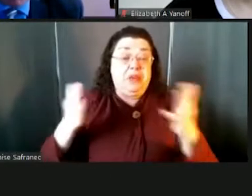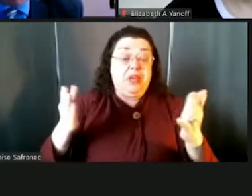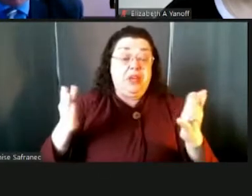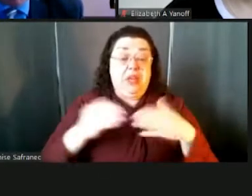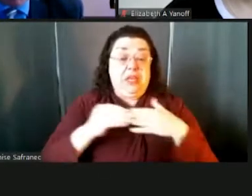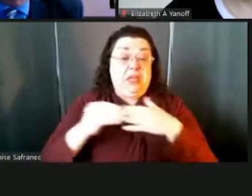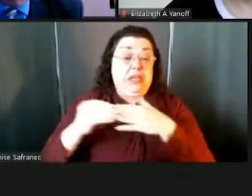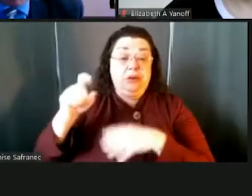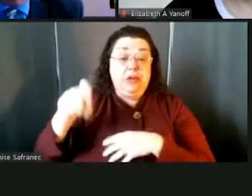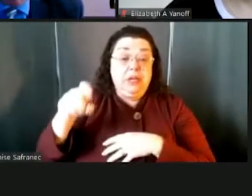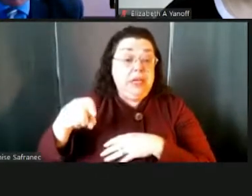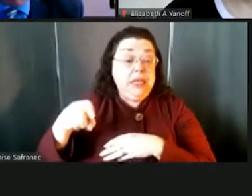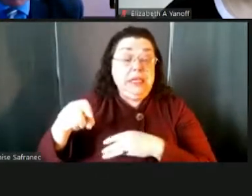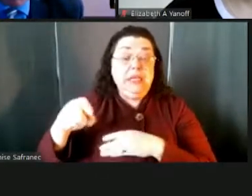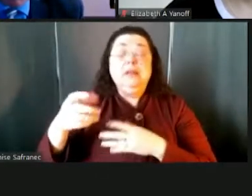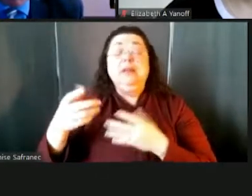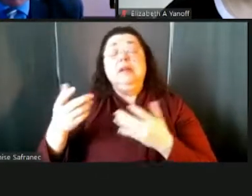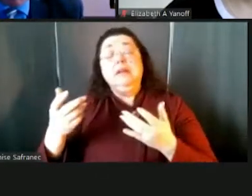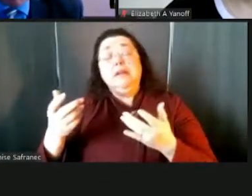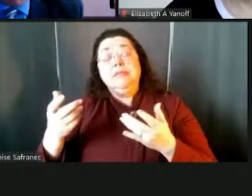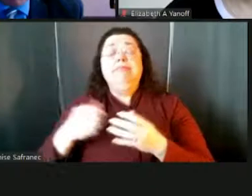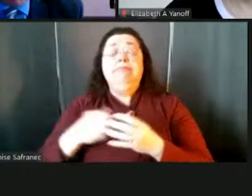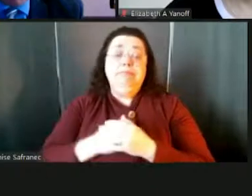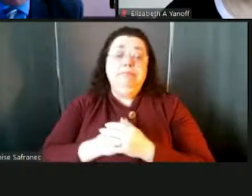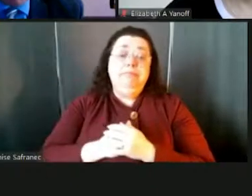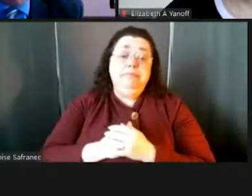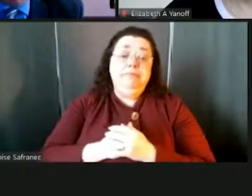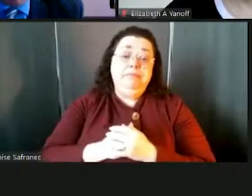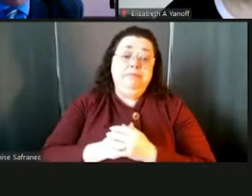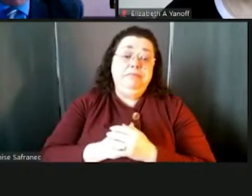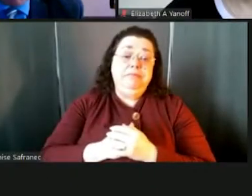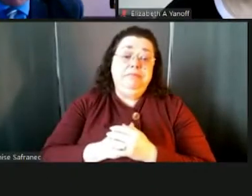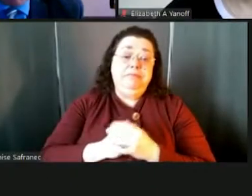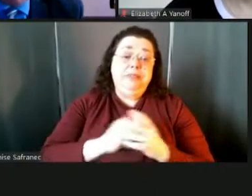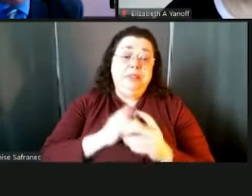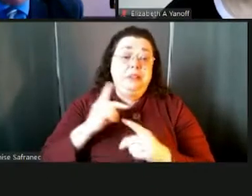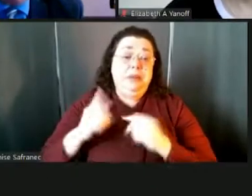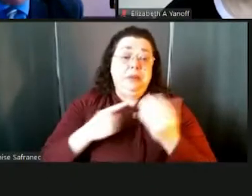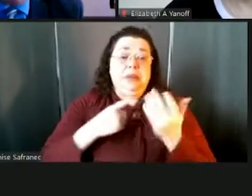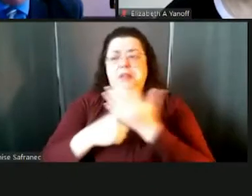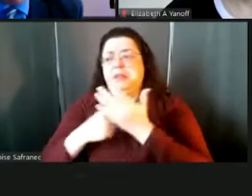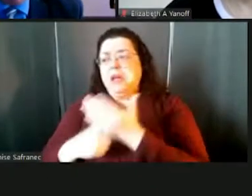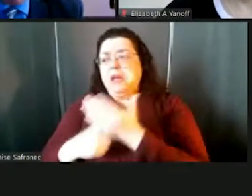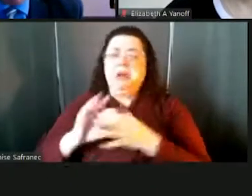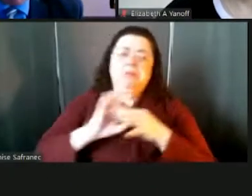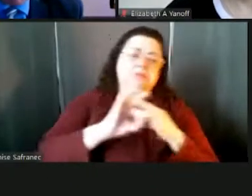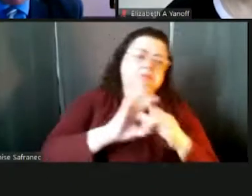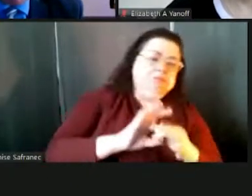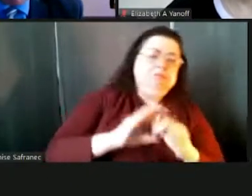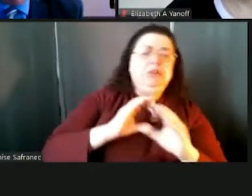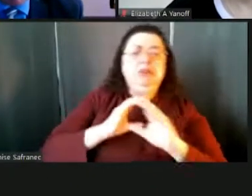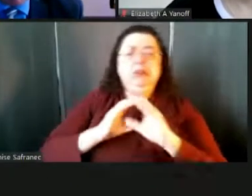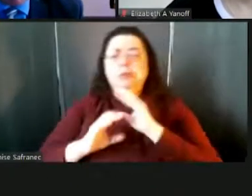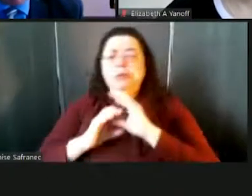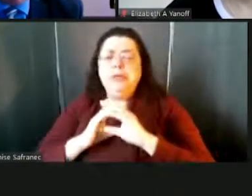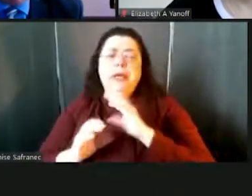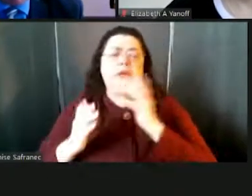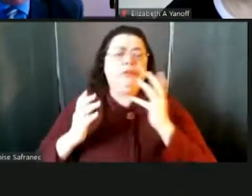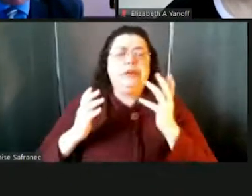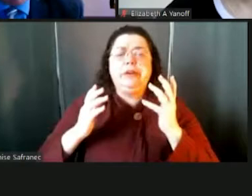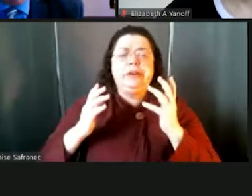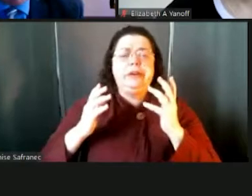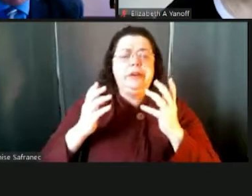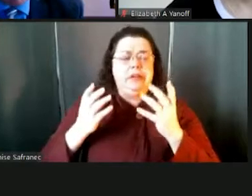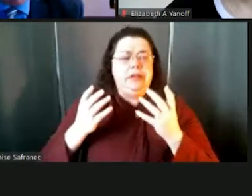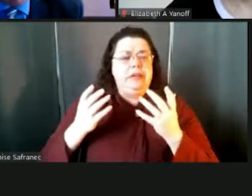needs or has to have? And, you know, people talk about relationships or communication or other skills